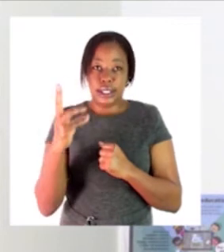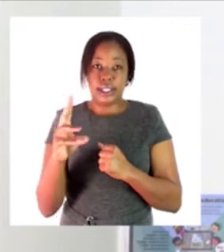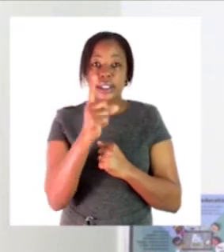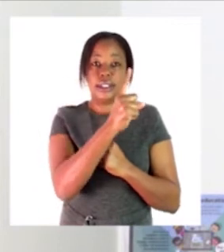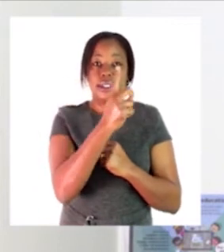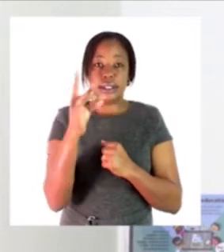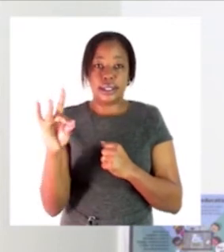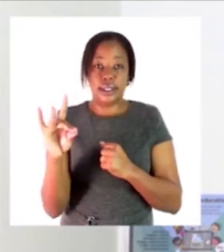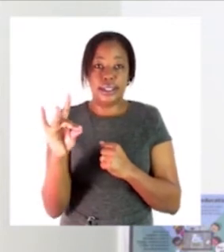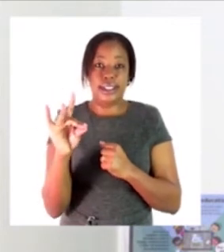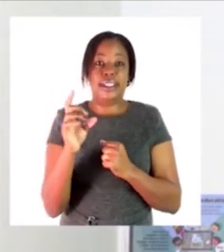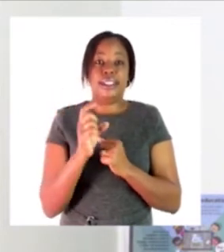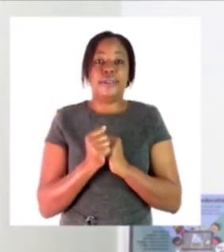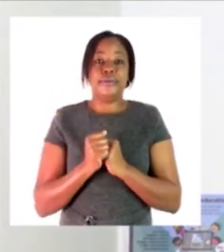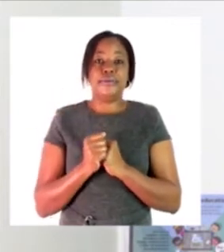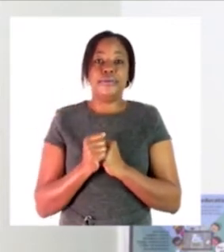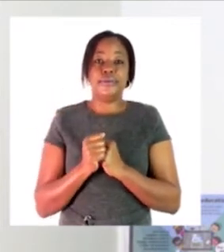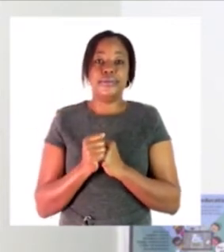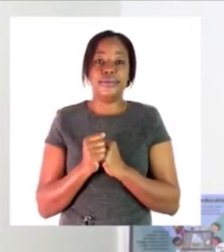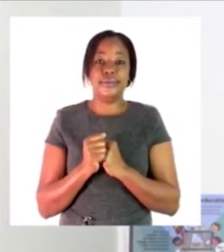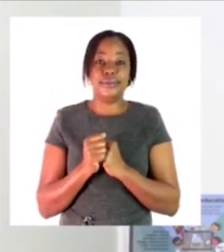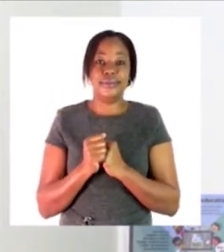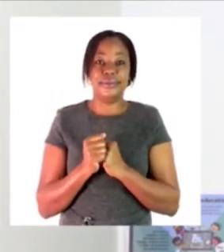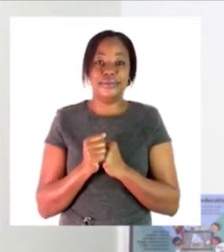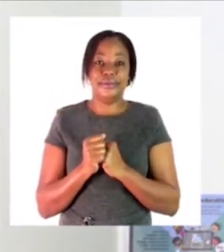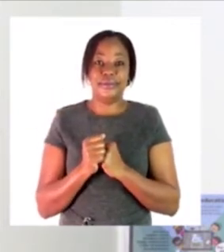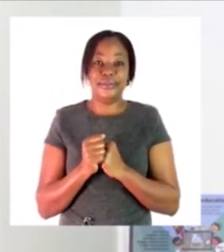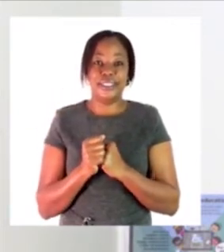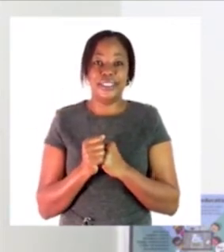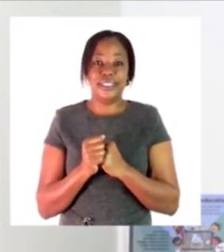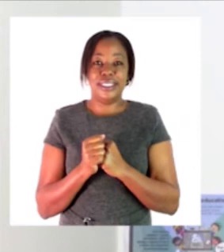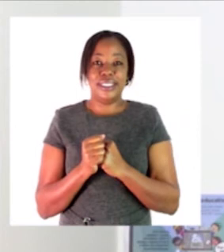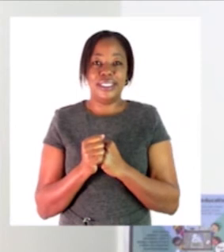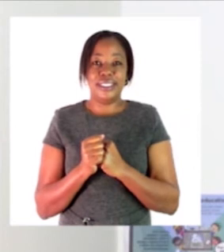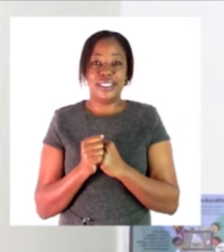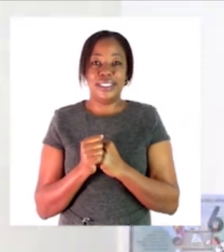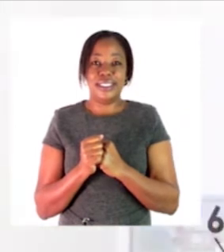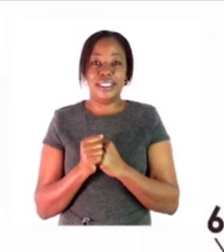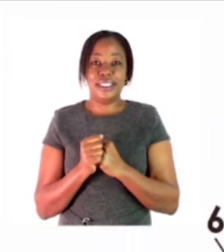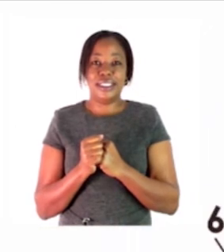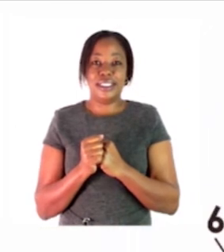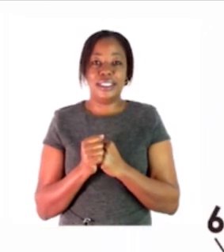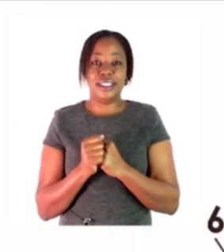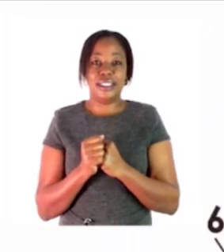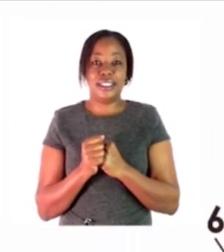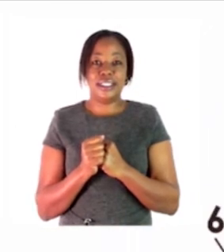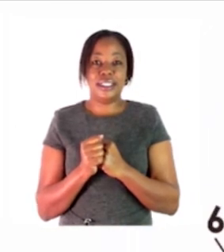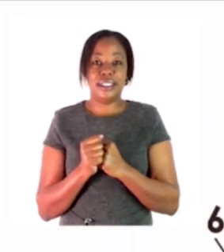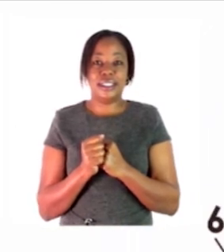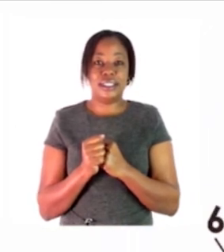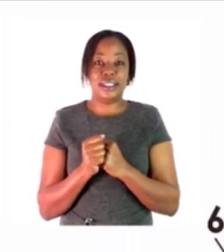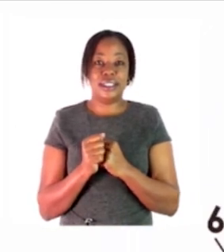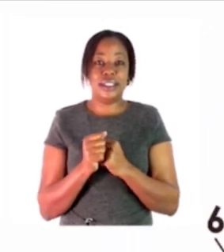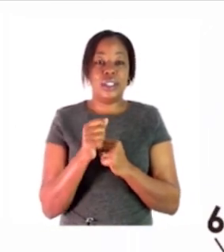18 when we go to the second one is also done for us nicely the two numbers which are indicated with the two arrows and the